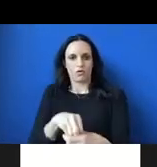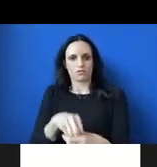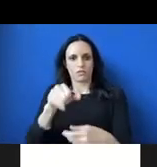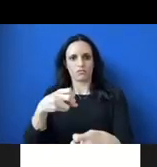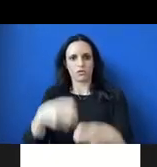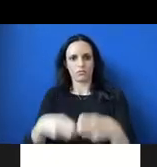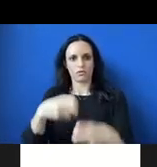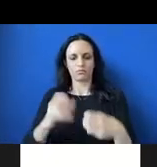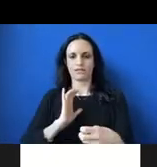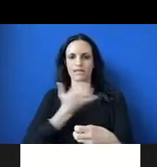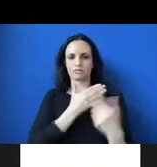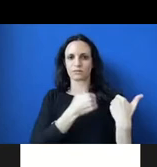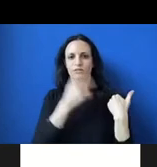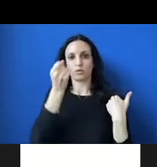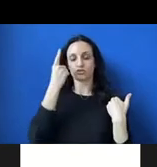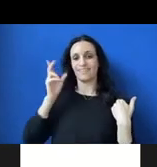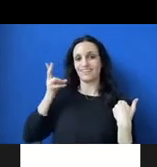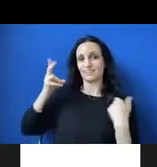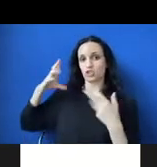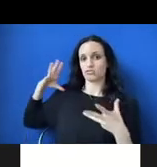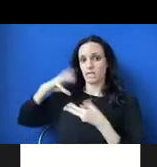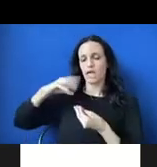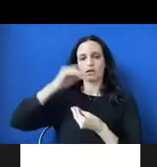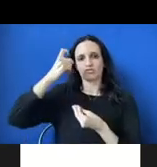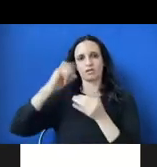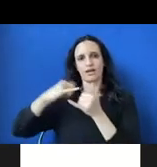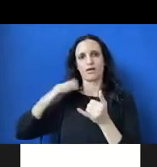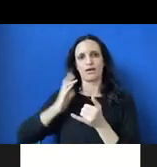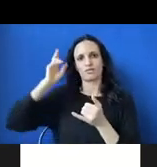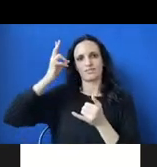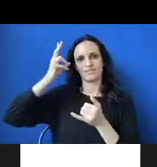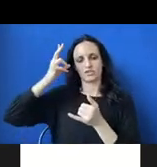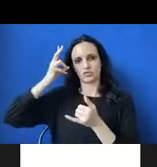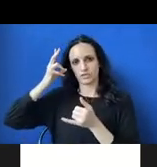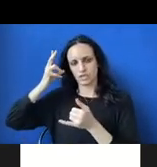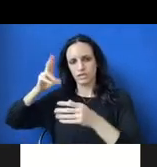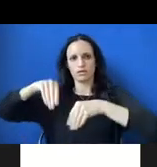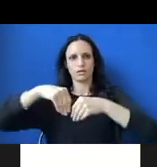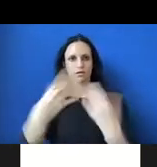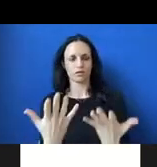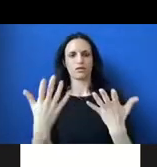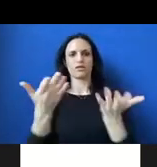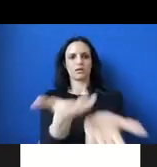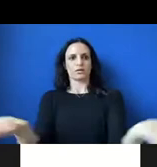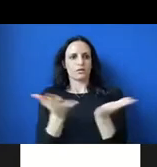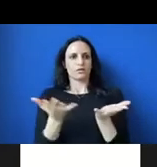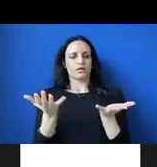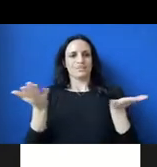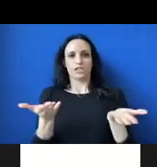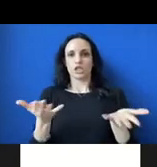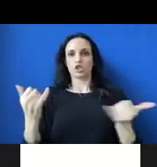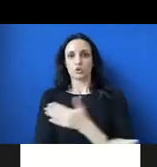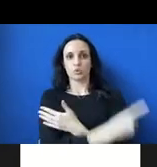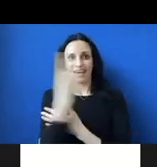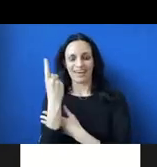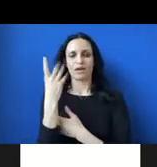understand our history, but to understand how our history sets up the world we see today in order to know how to fully and how to truly change